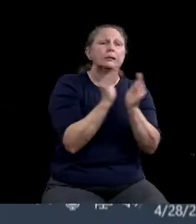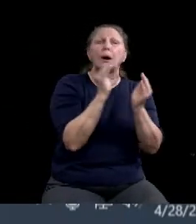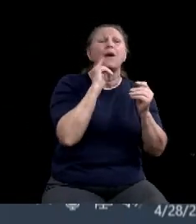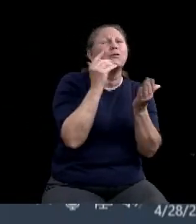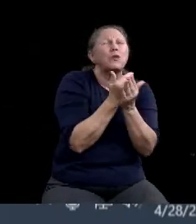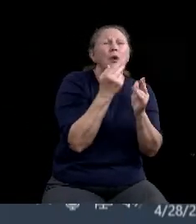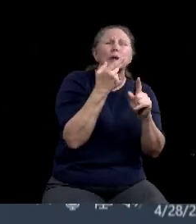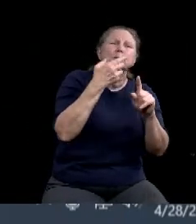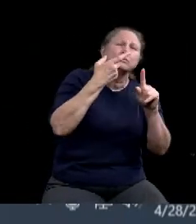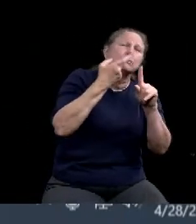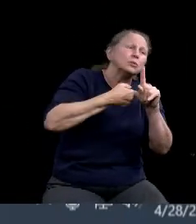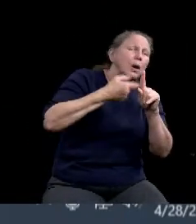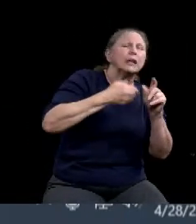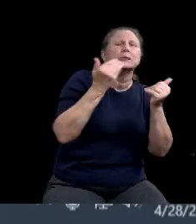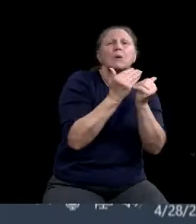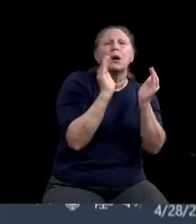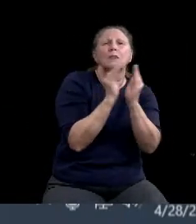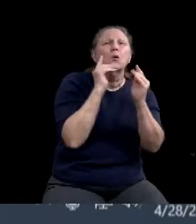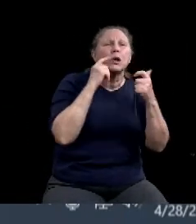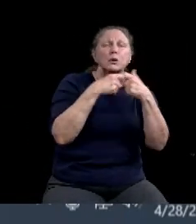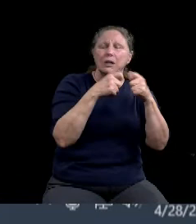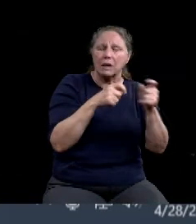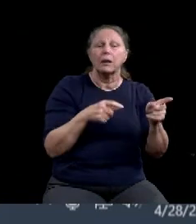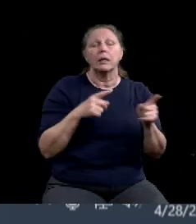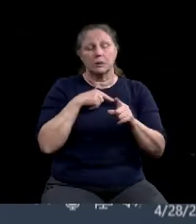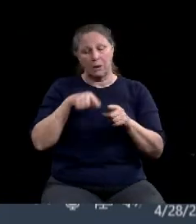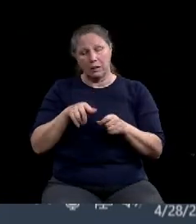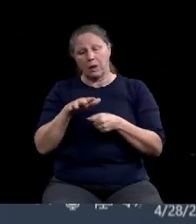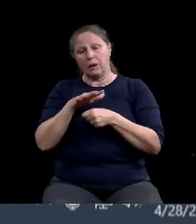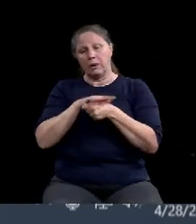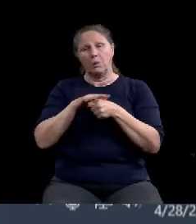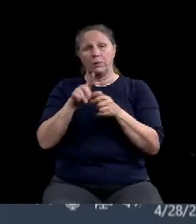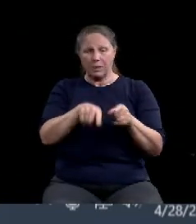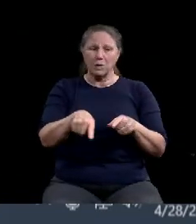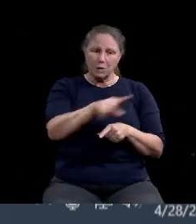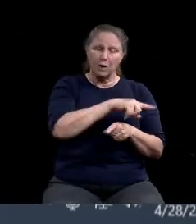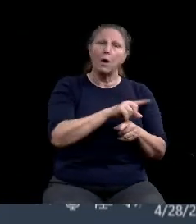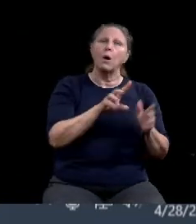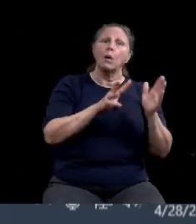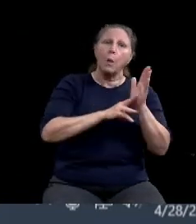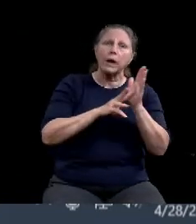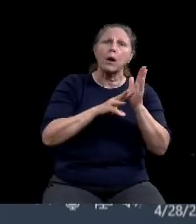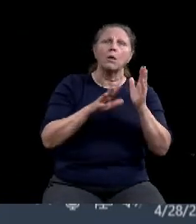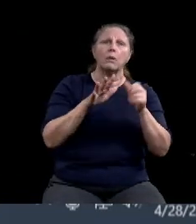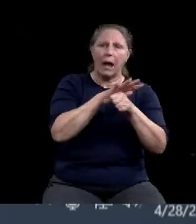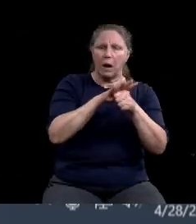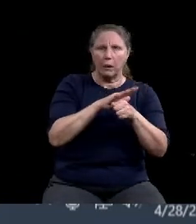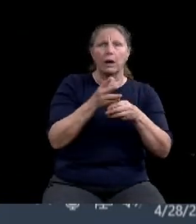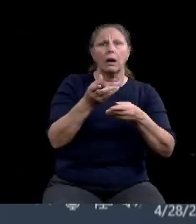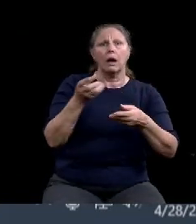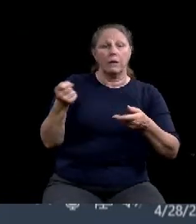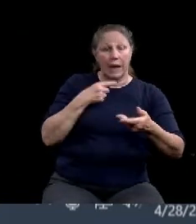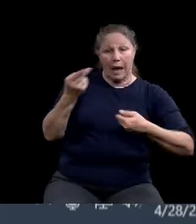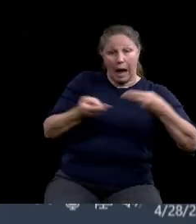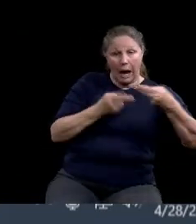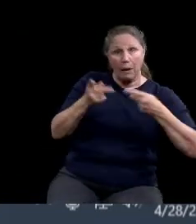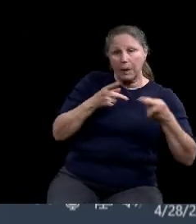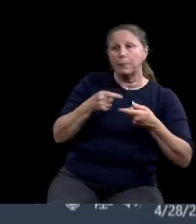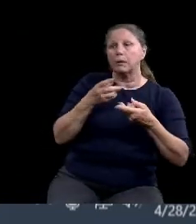the Waco economy, within the McLennan County economy is the funds. I'm pretty, I feel certain that they're going to go to